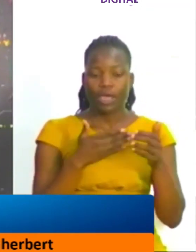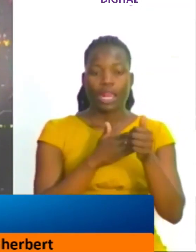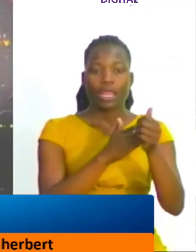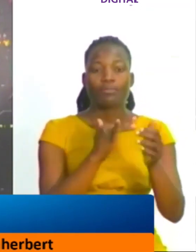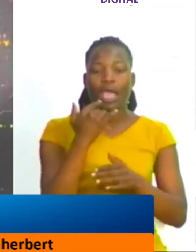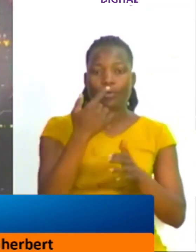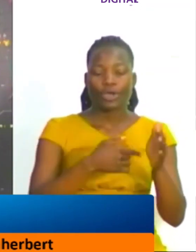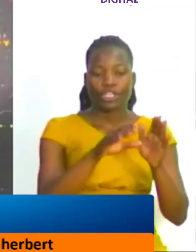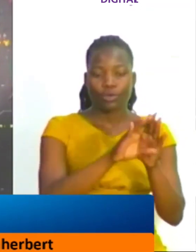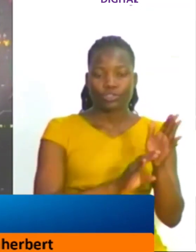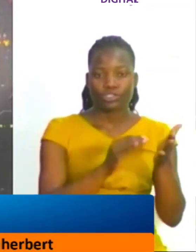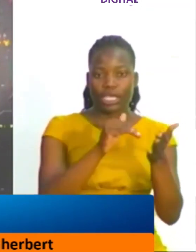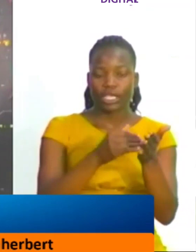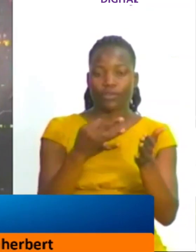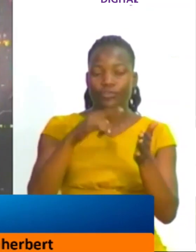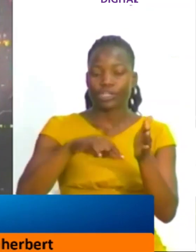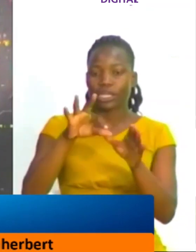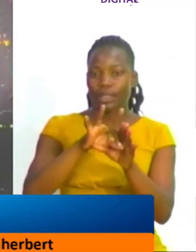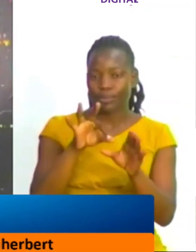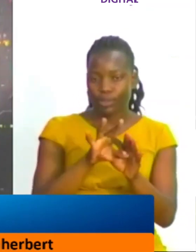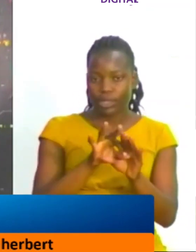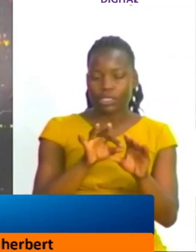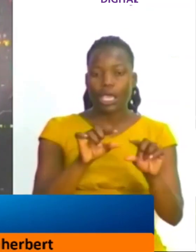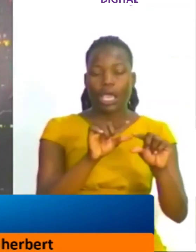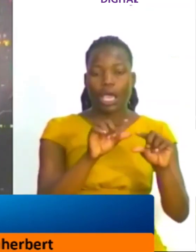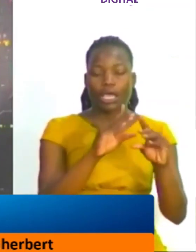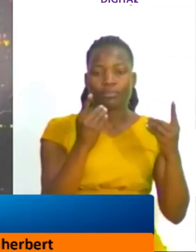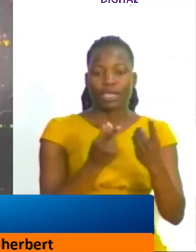reconstitution of the polls body iebc